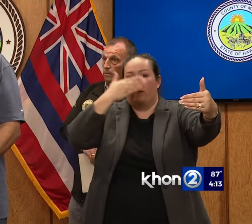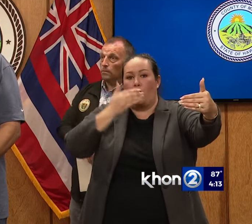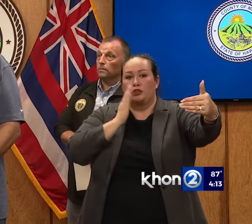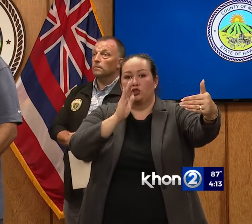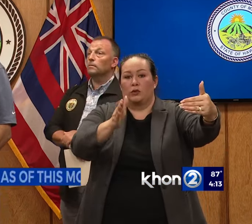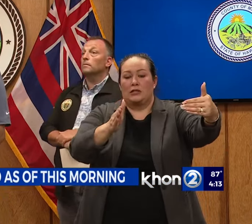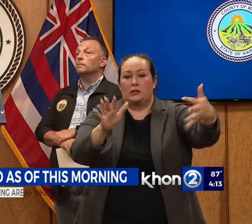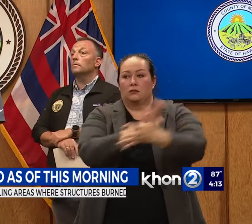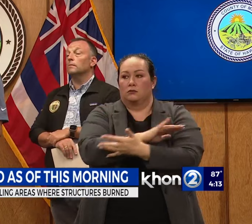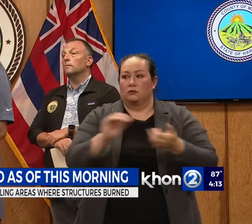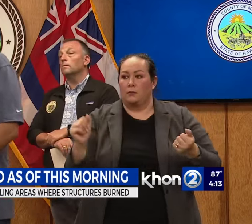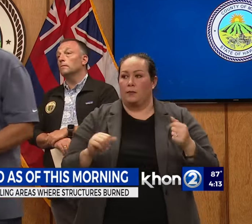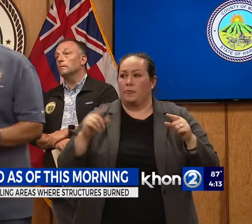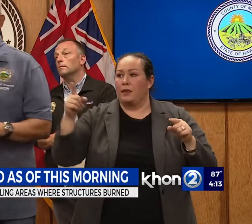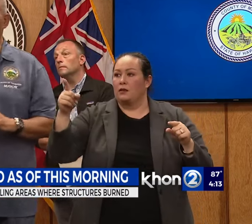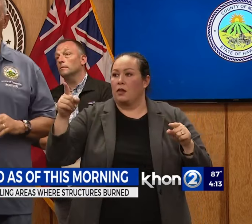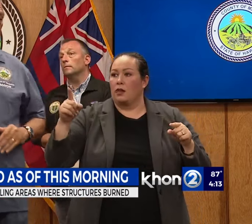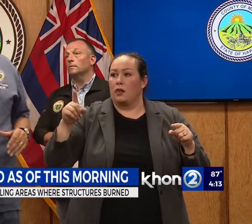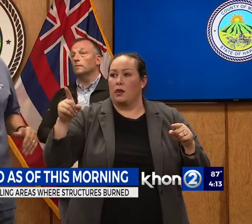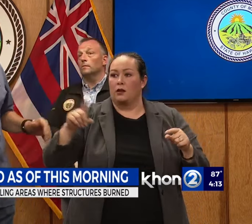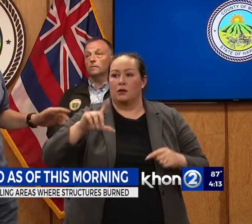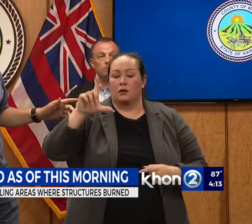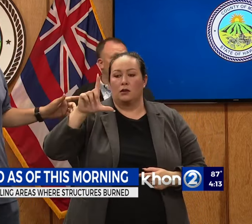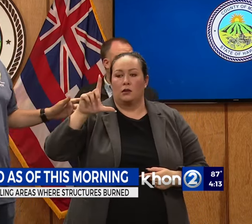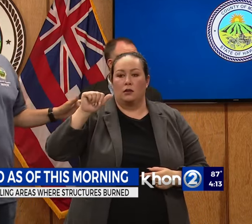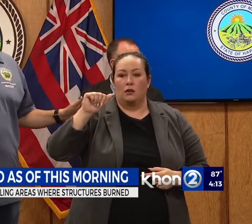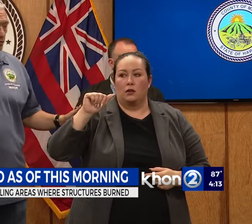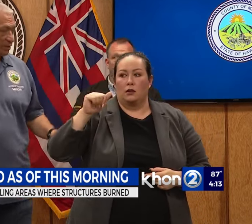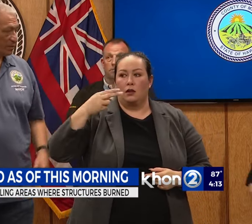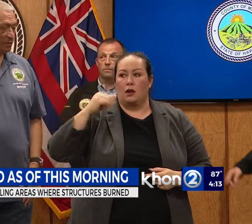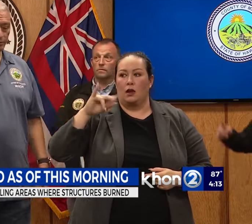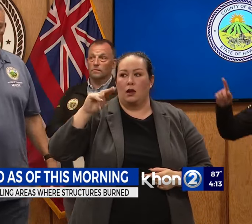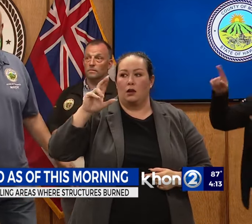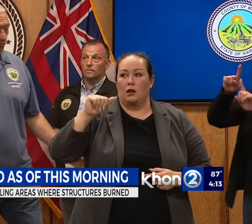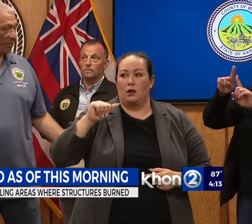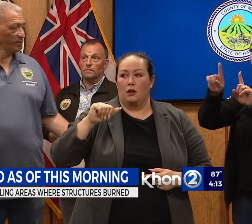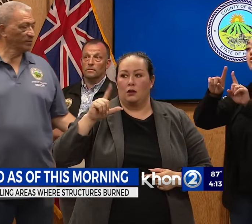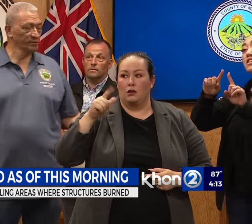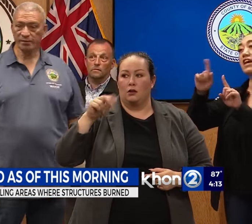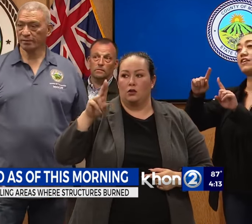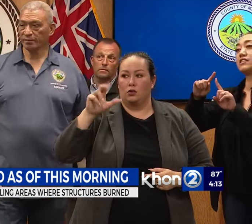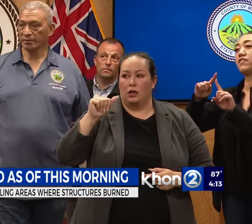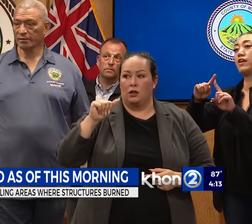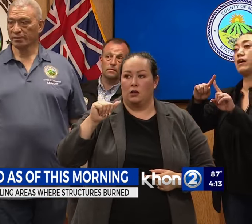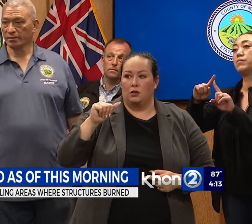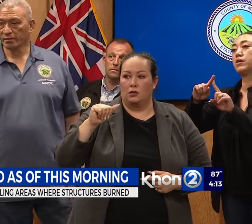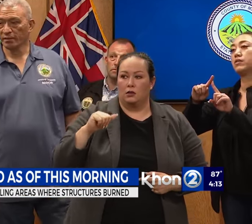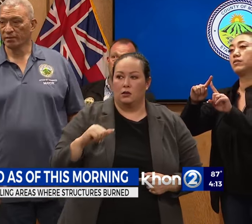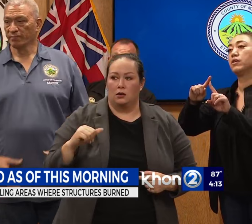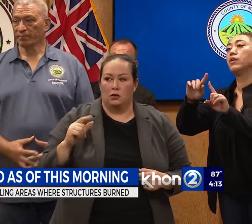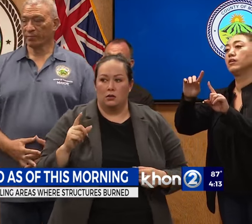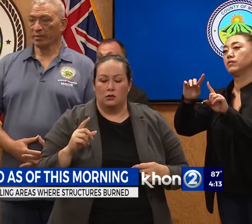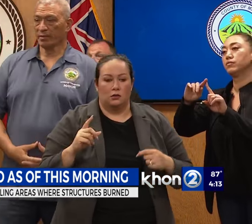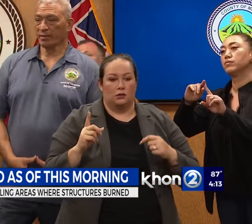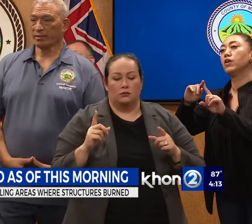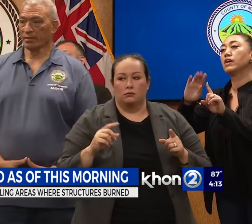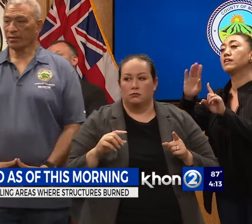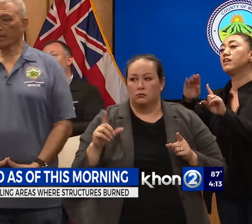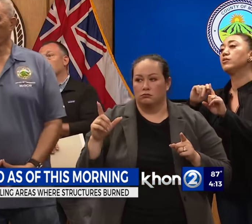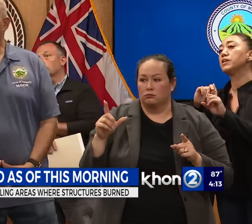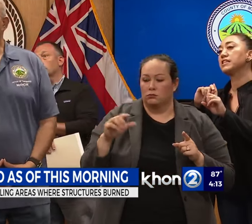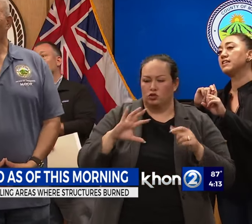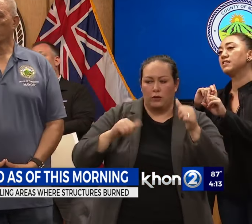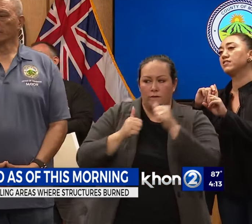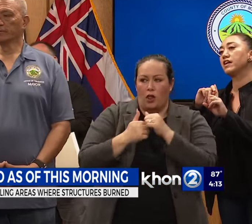What about the Lahaina Luna area? I've got to have my partner ask you who she picks up. Sorry, I've got to follow. Wait, are you together as a follow-up? just to follow, because I'm not